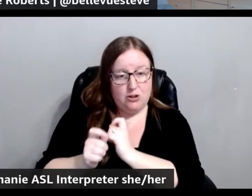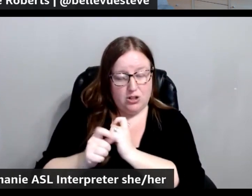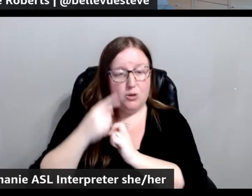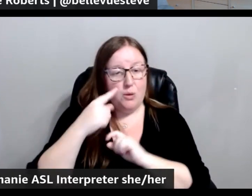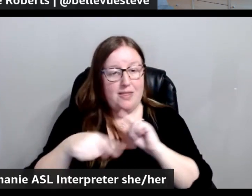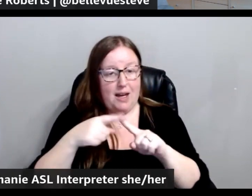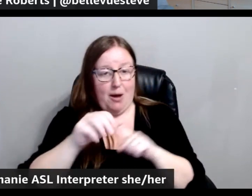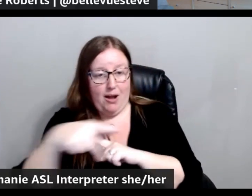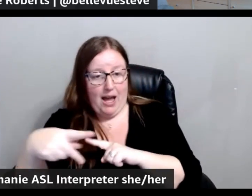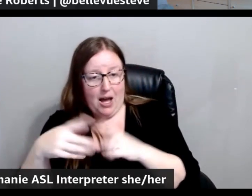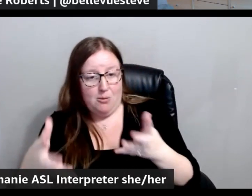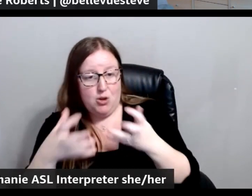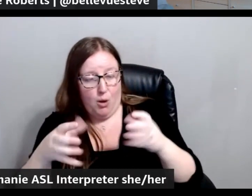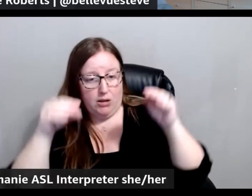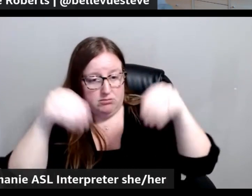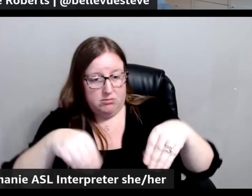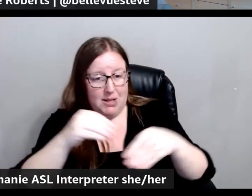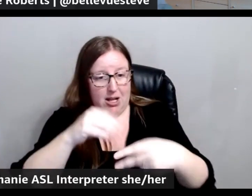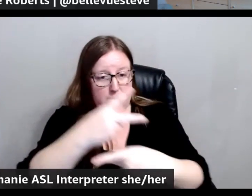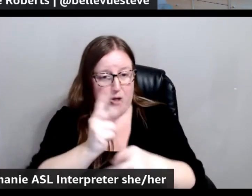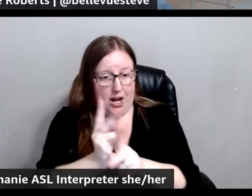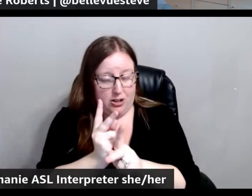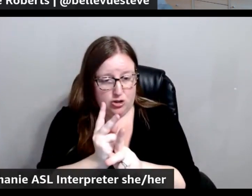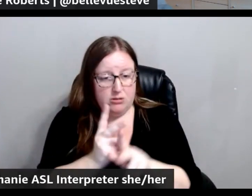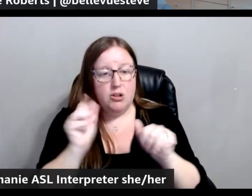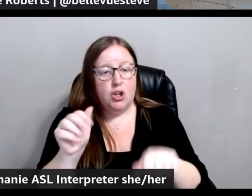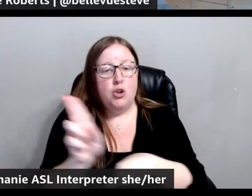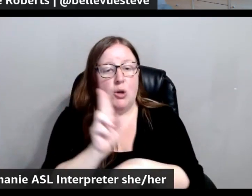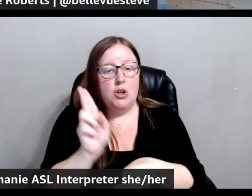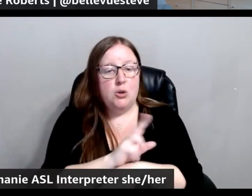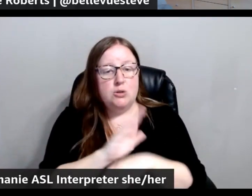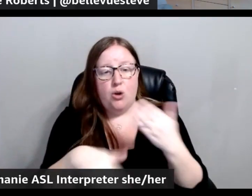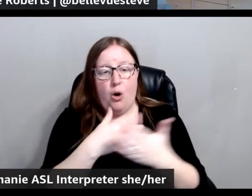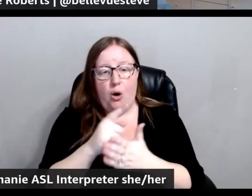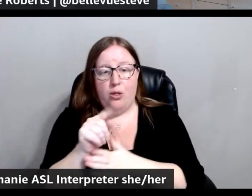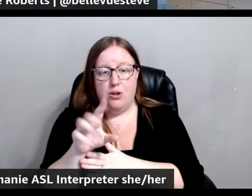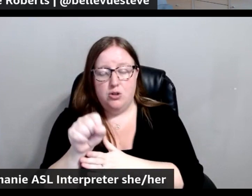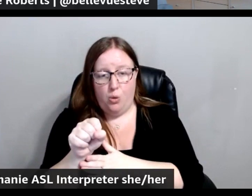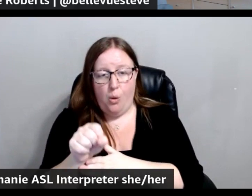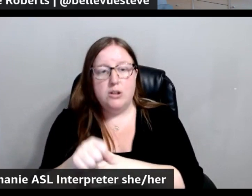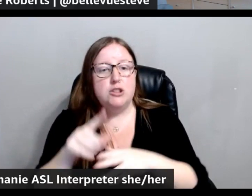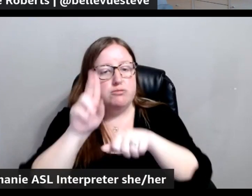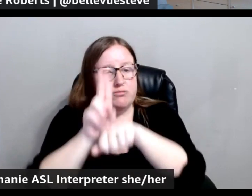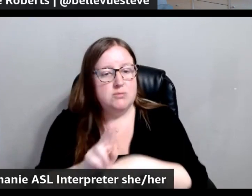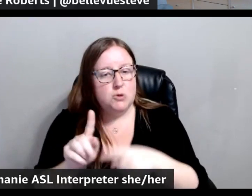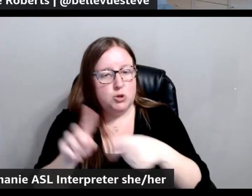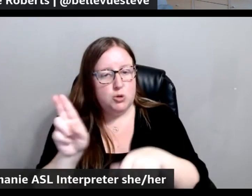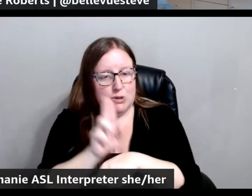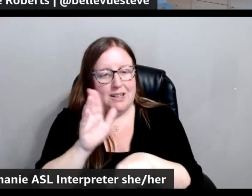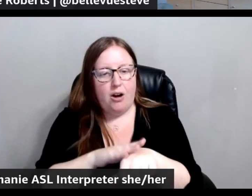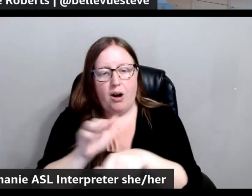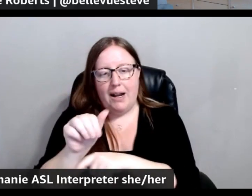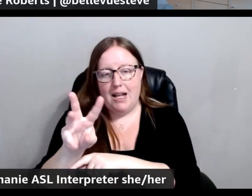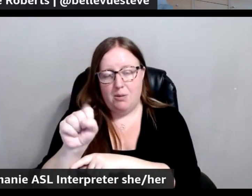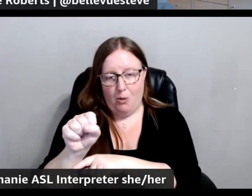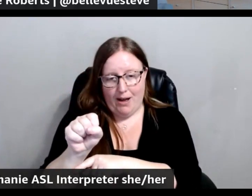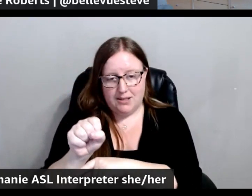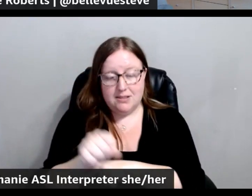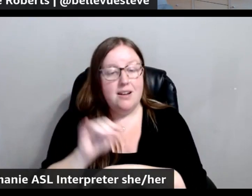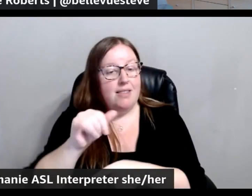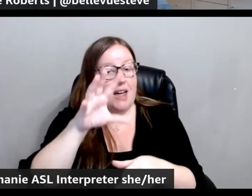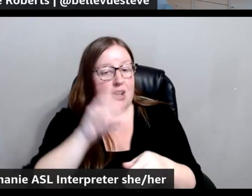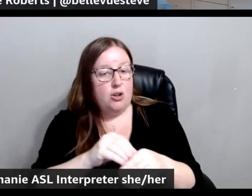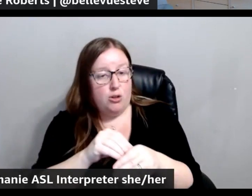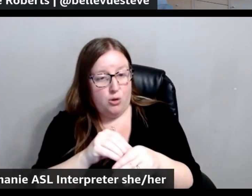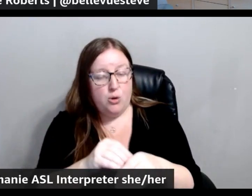applications you want to put into production, you can also use all the tools that you're used to using on AWS. And that includes